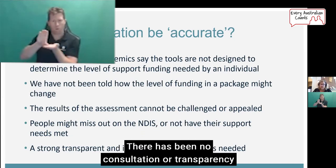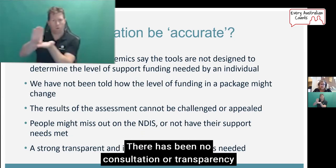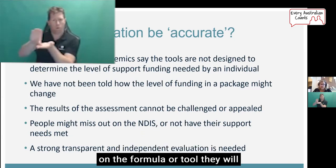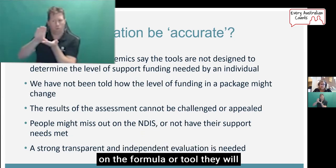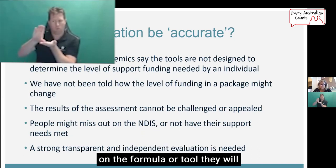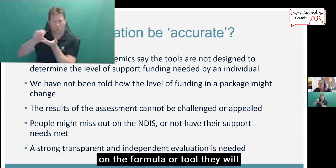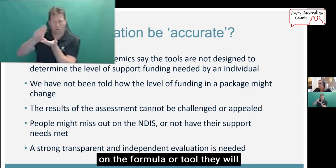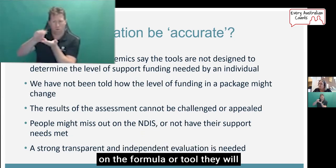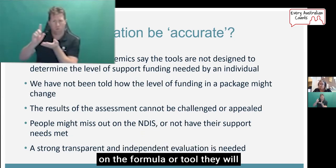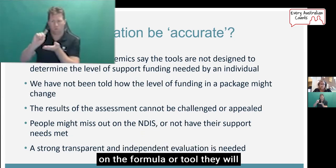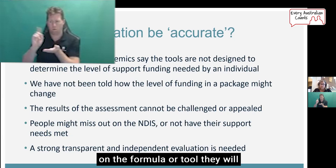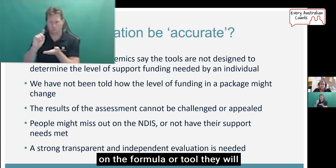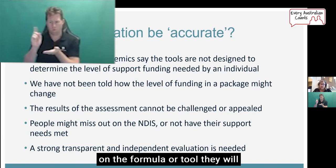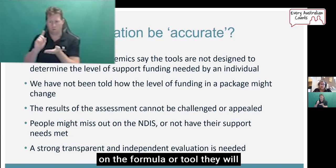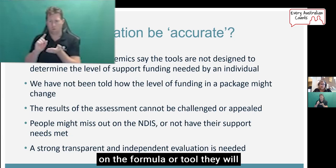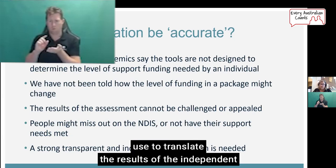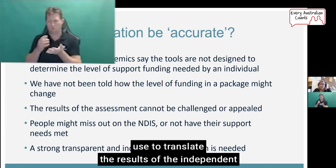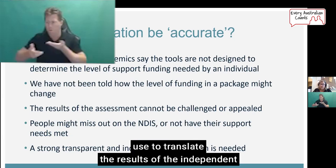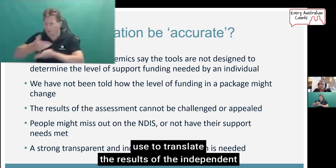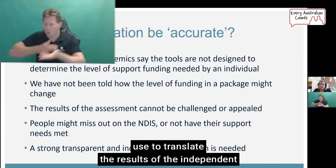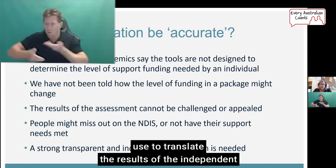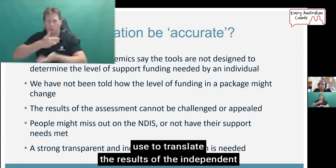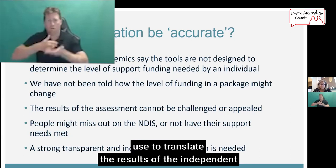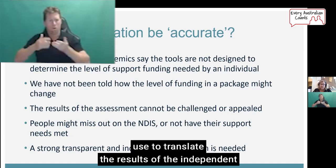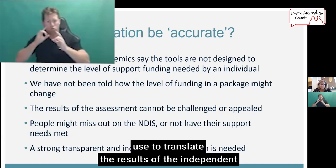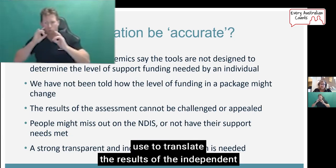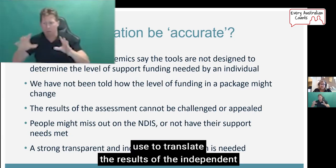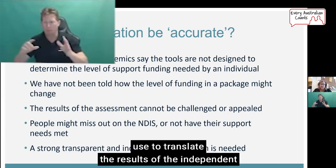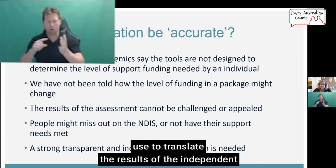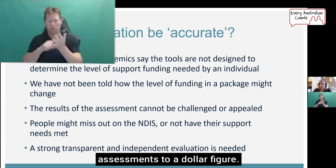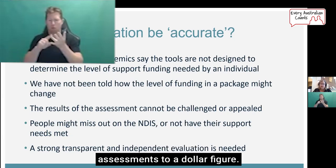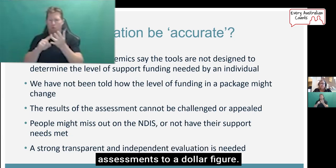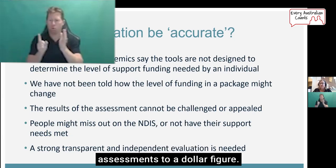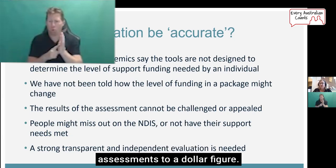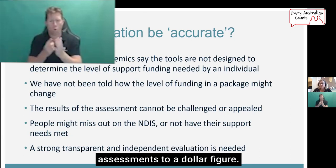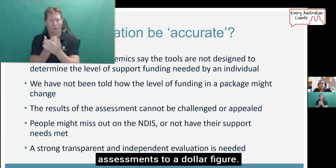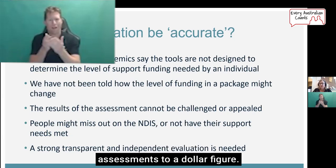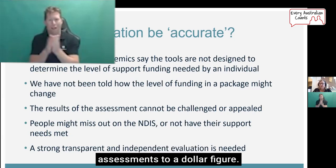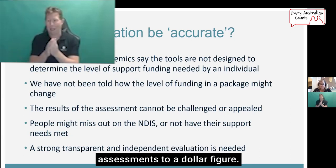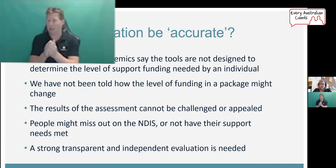transparency on the formula or tool they will use to translate the results of the independent assessments to a dollar figure.